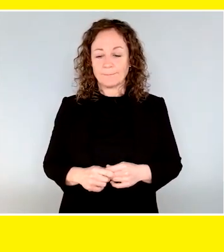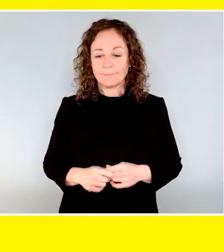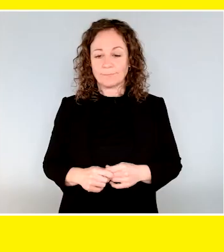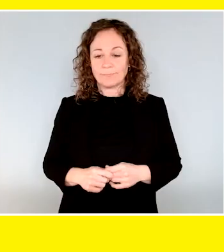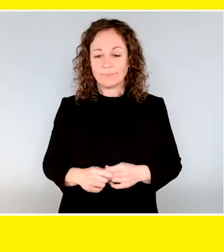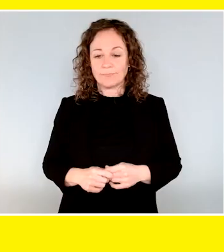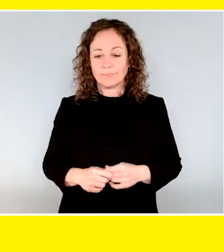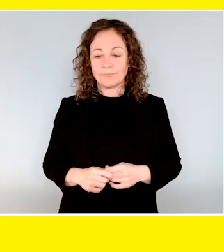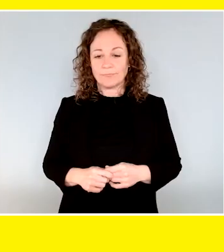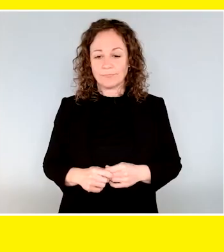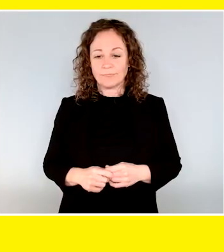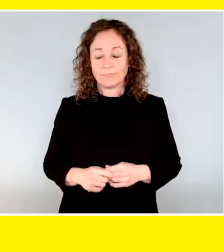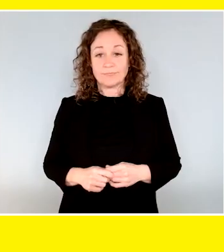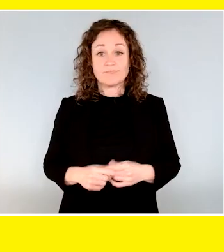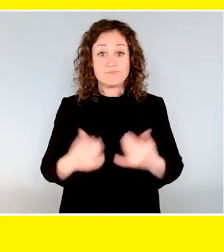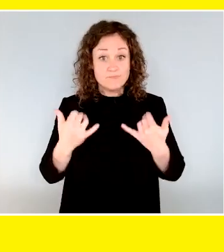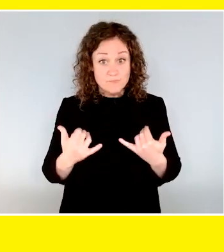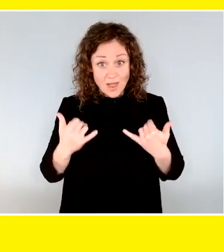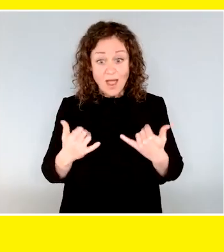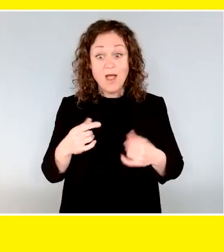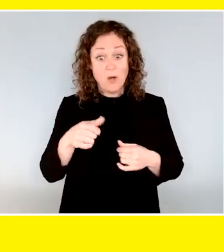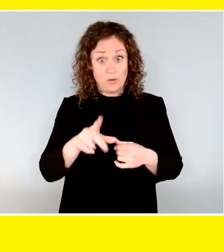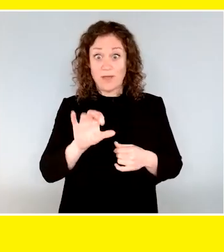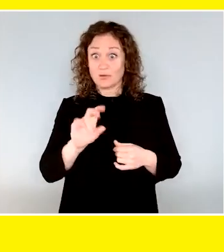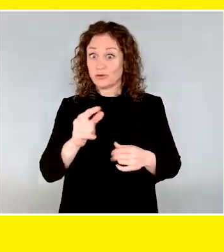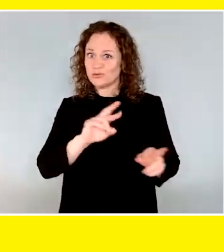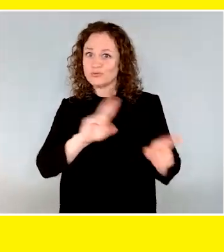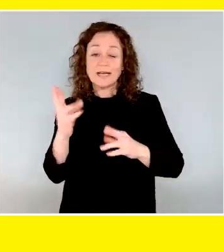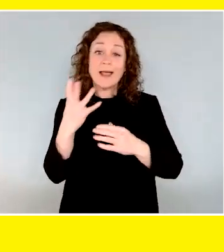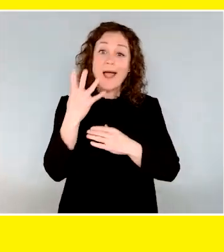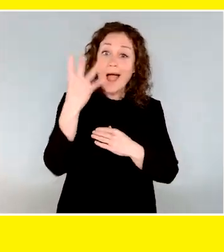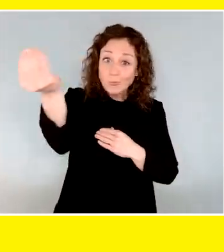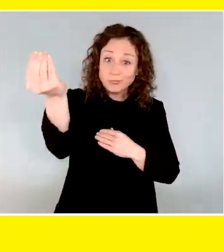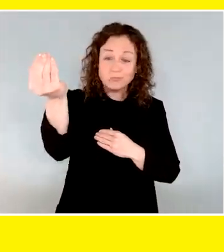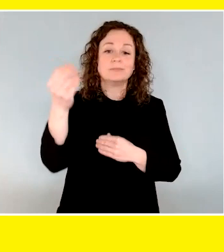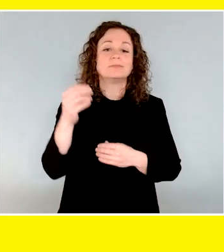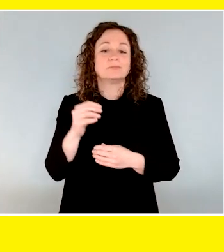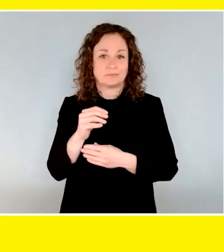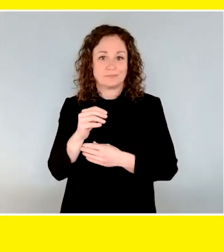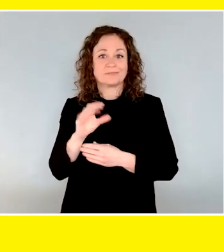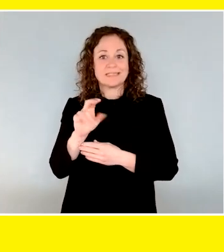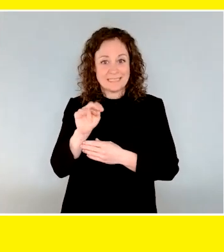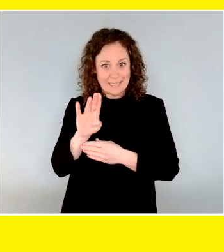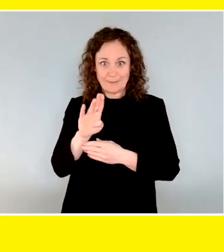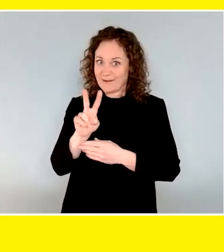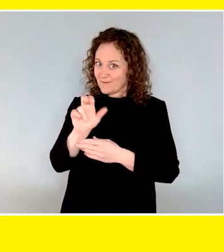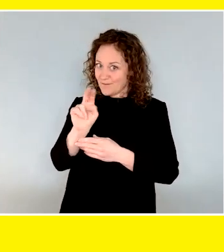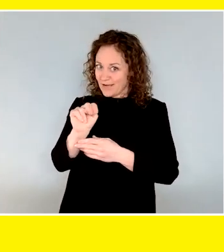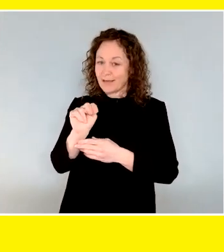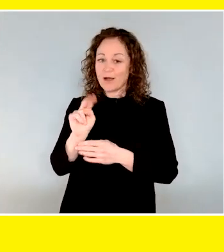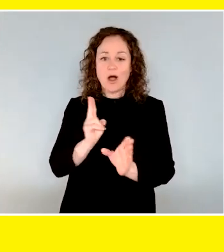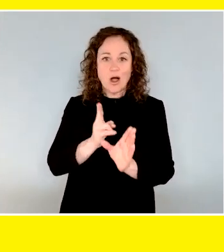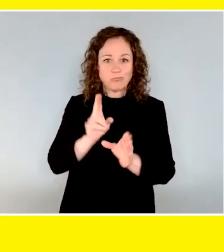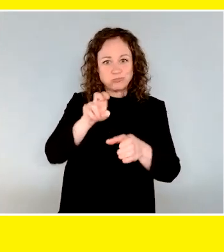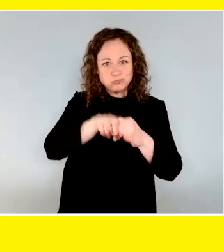canine campus with a dog ready to train in real-world environments. They approach one of our custom-outfitted training vans. Although